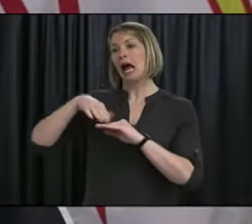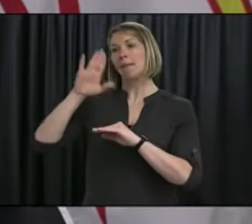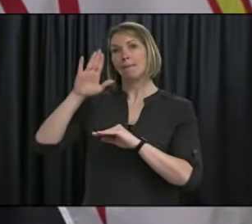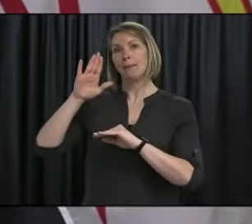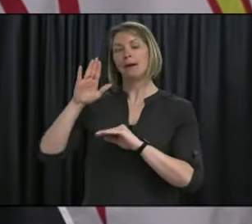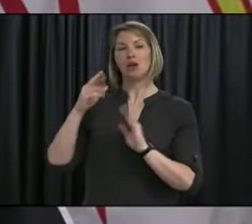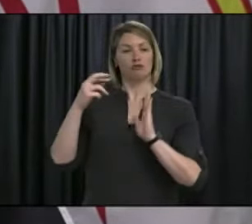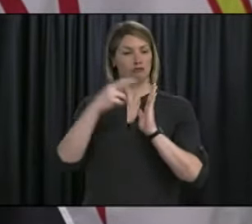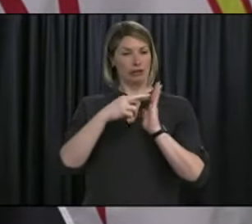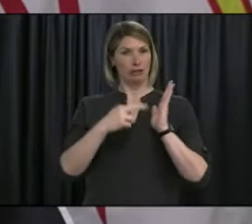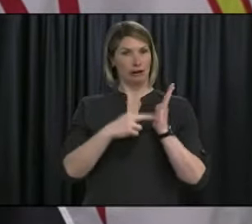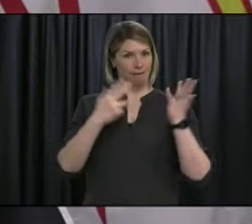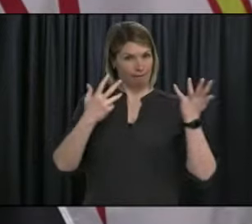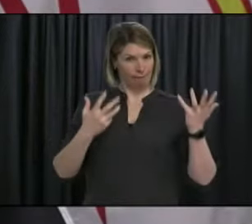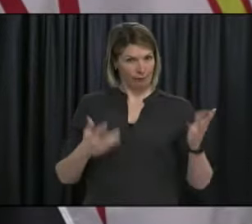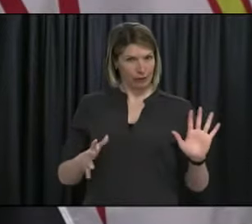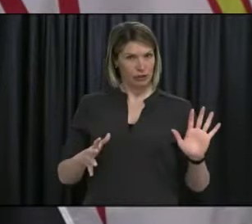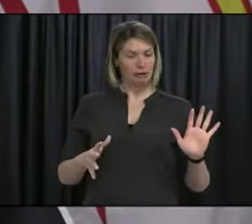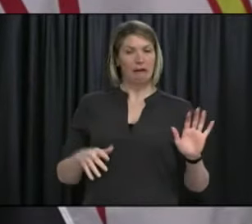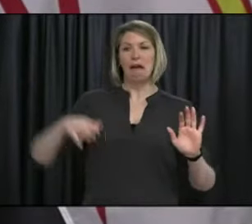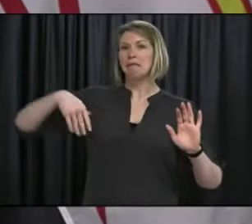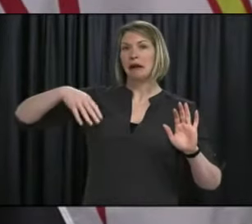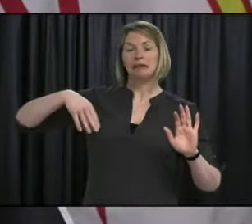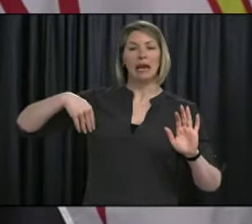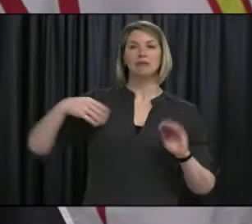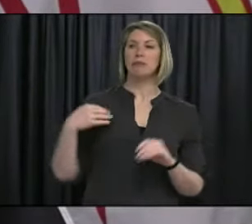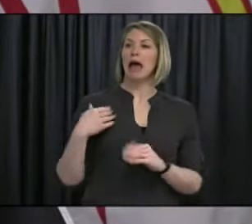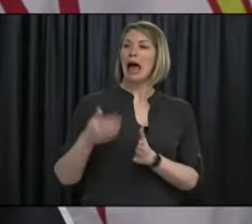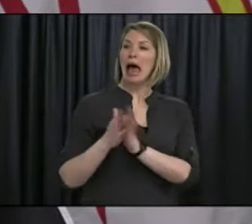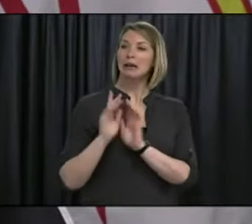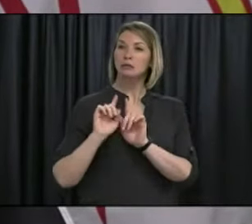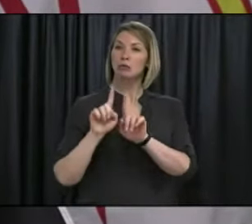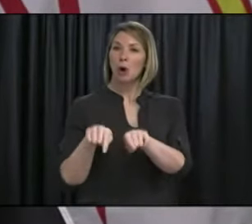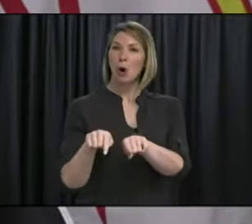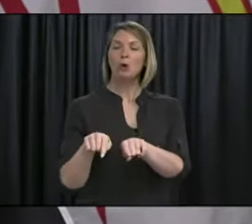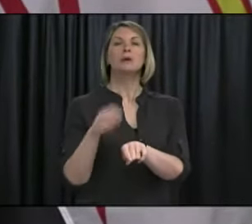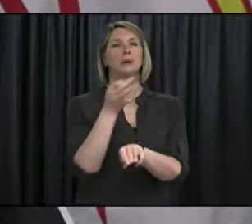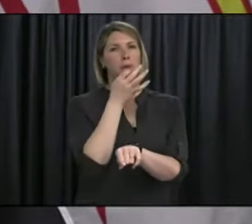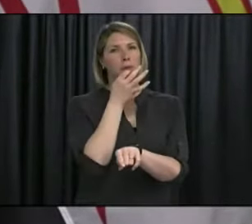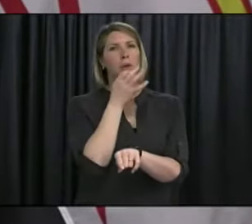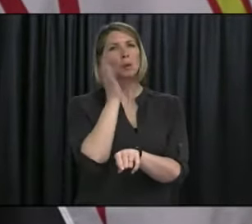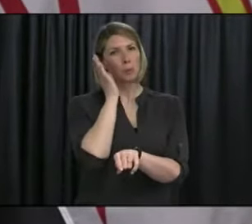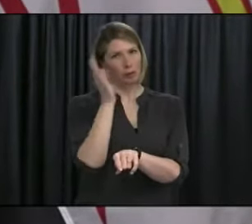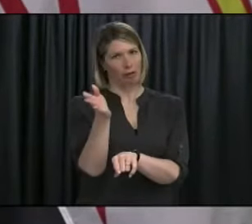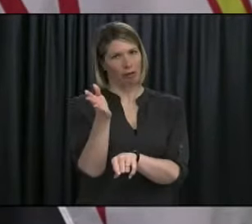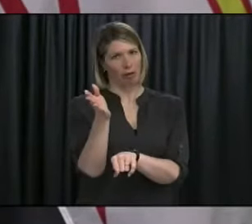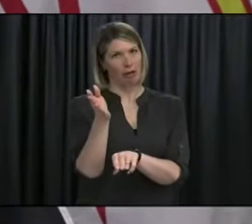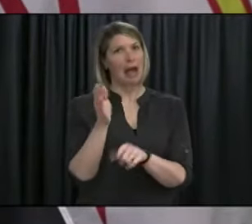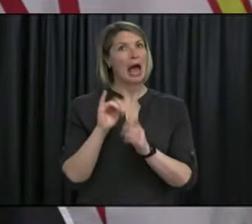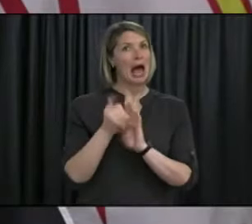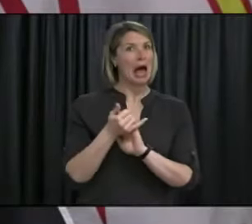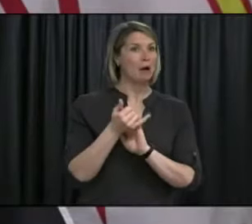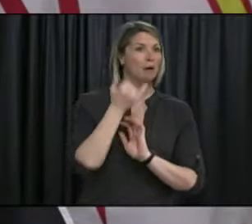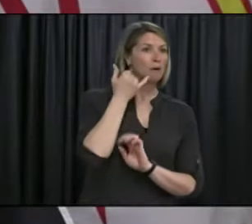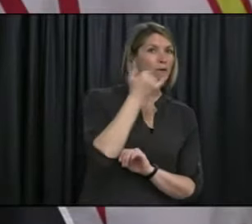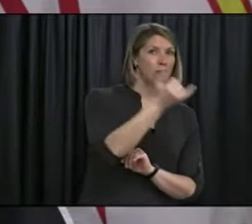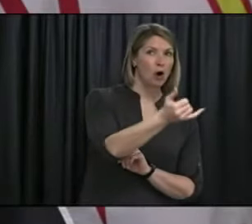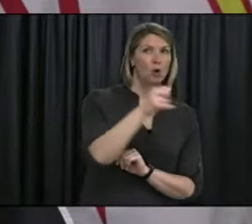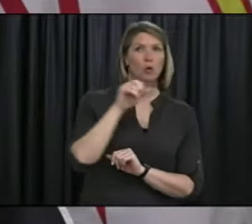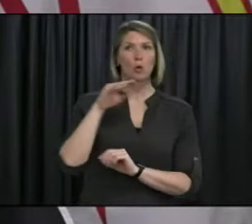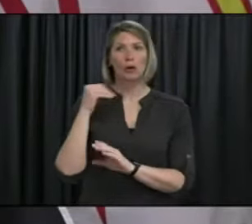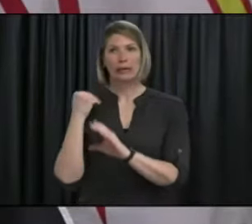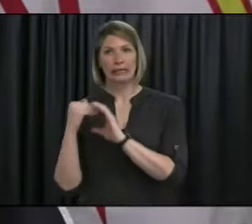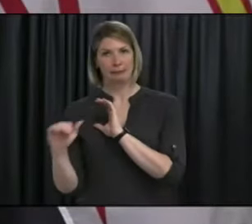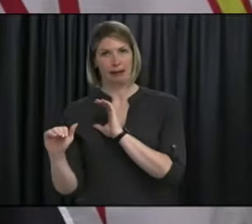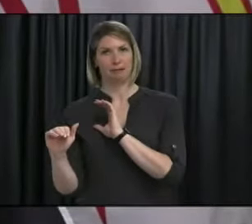know that you will be soon. If you did not include an email in your registration form, you will be contacted by phone. Other